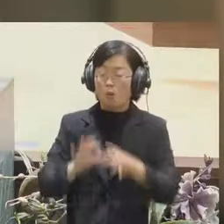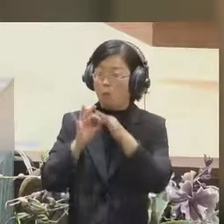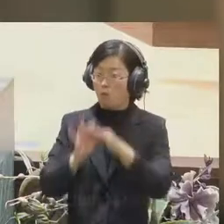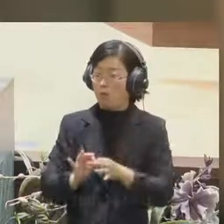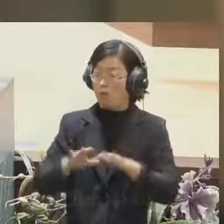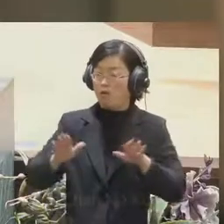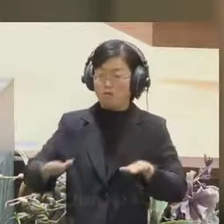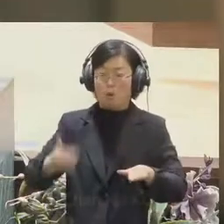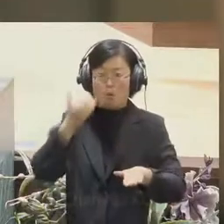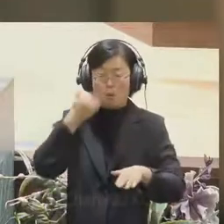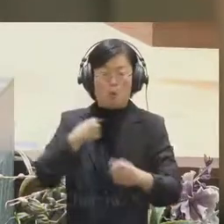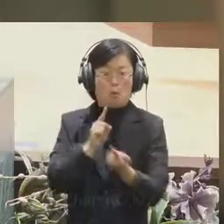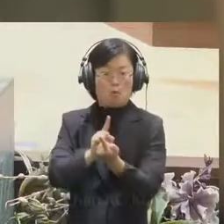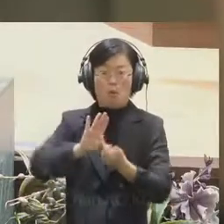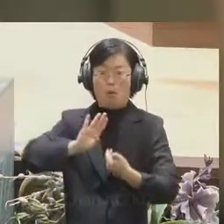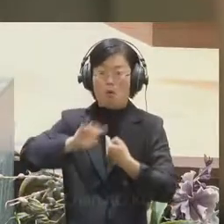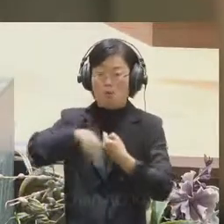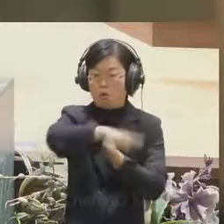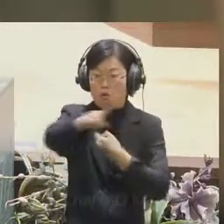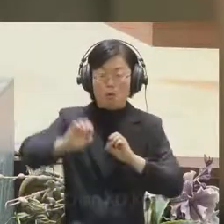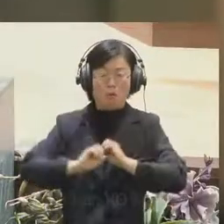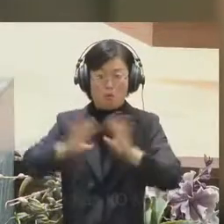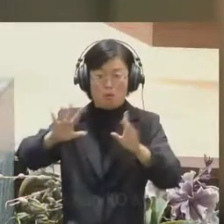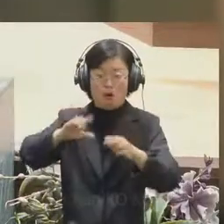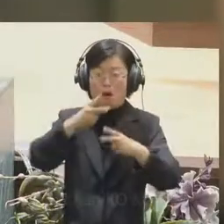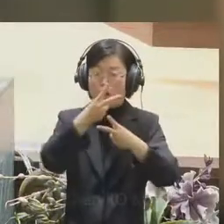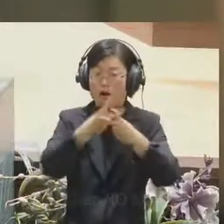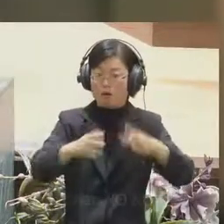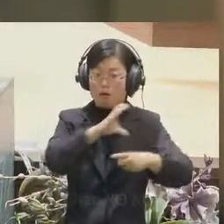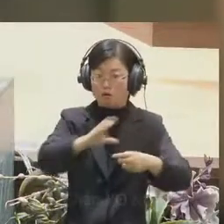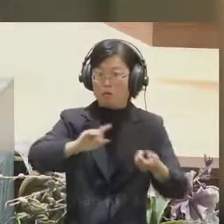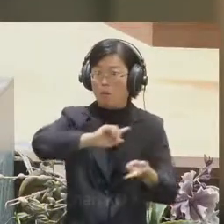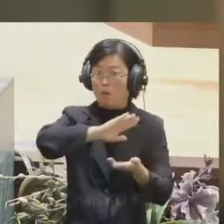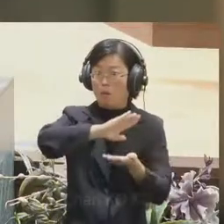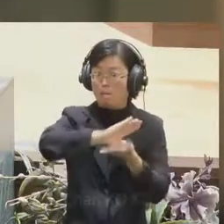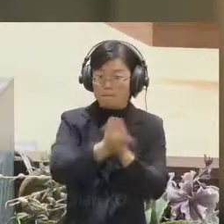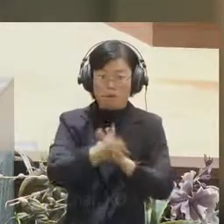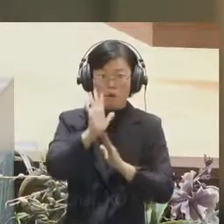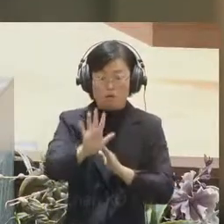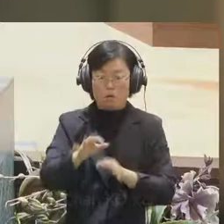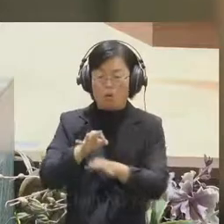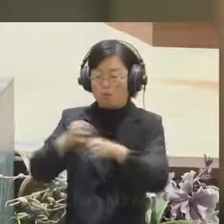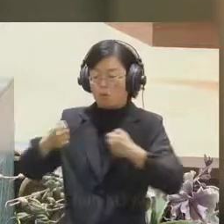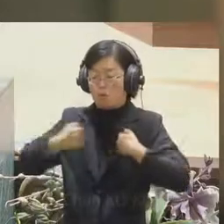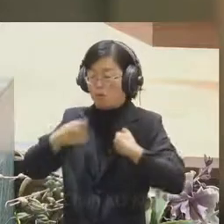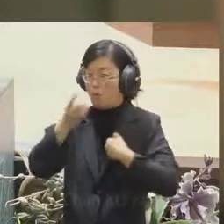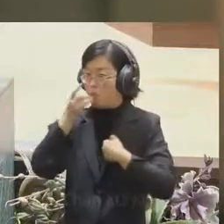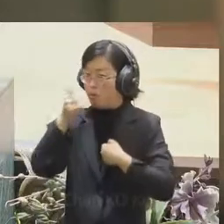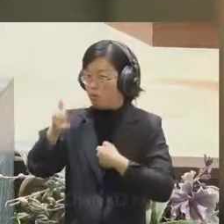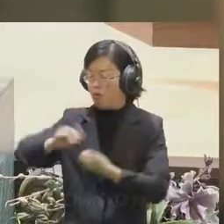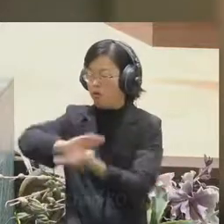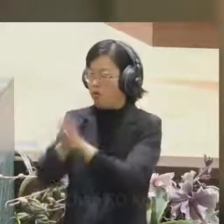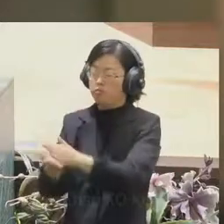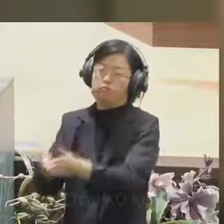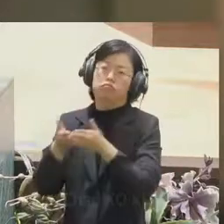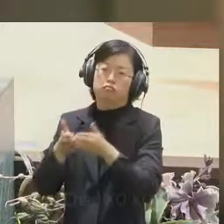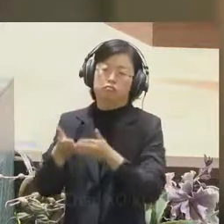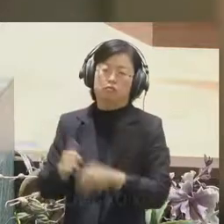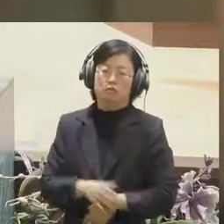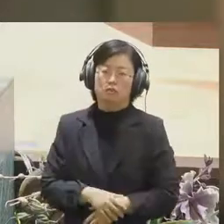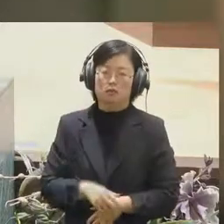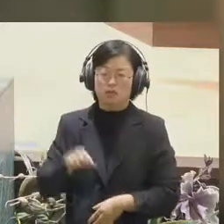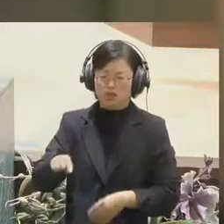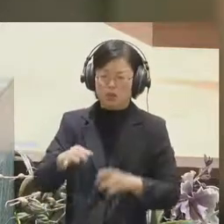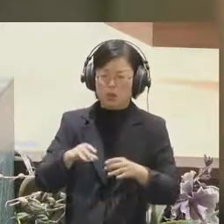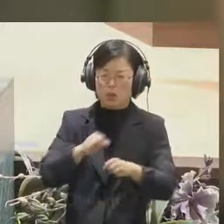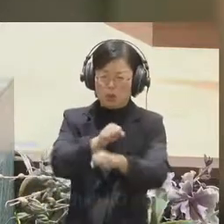to relearn the pattern and it took us a lot of time to transfer into the data set. At